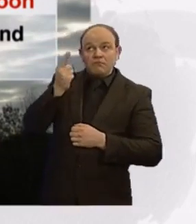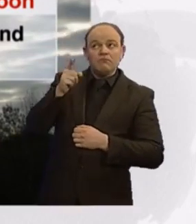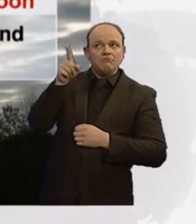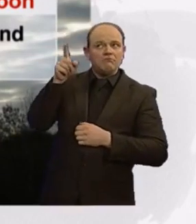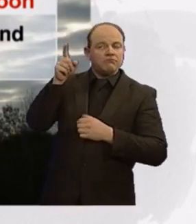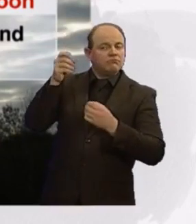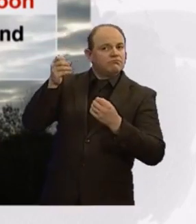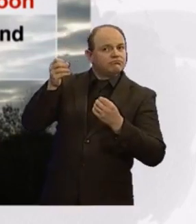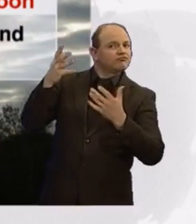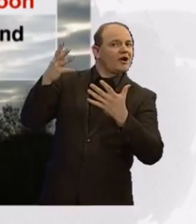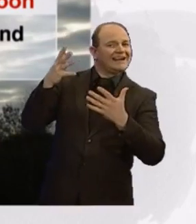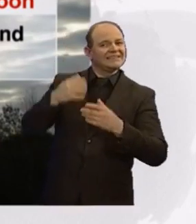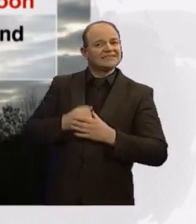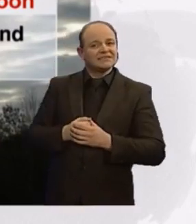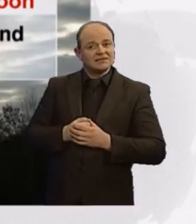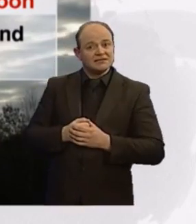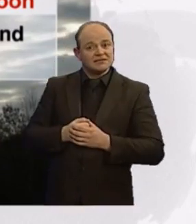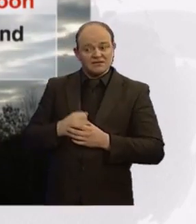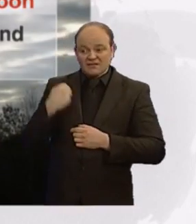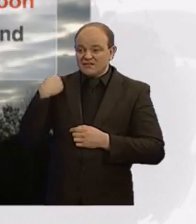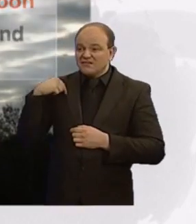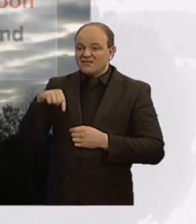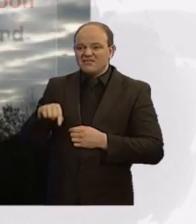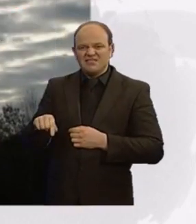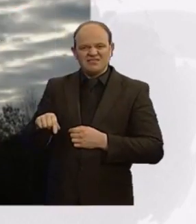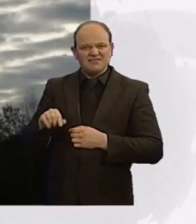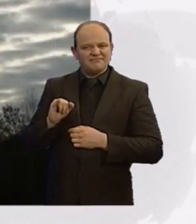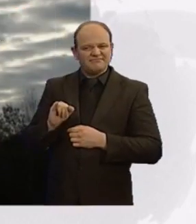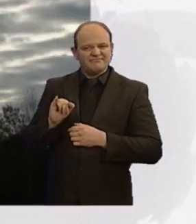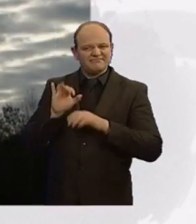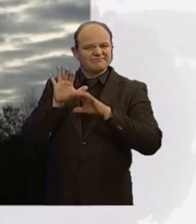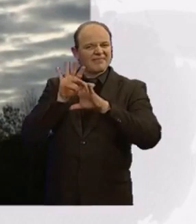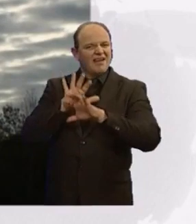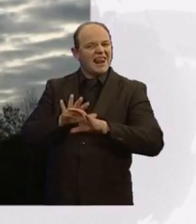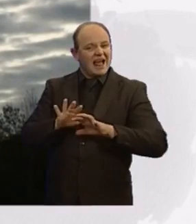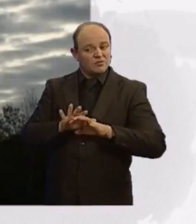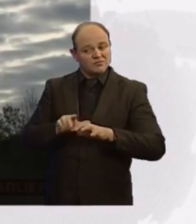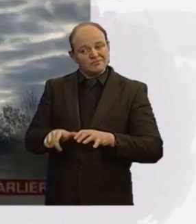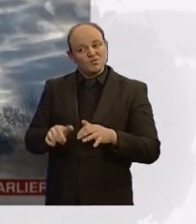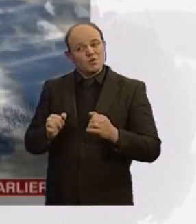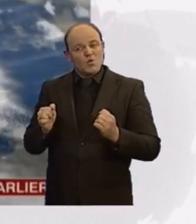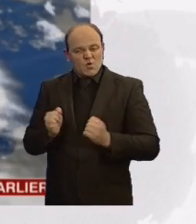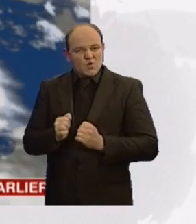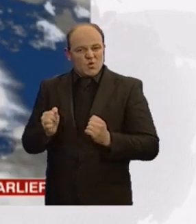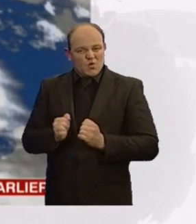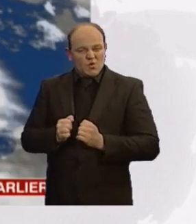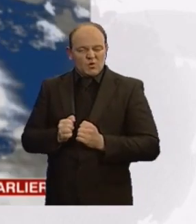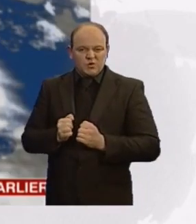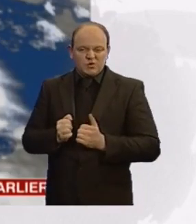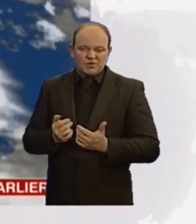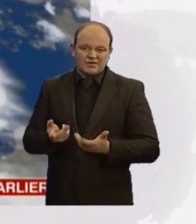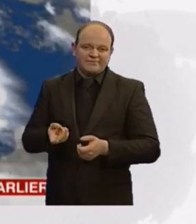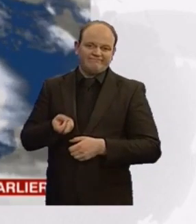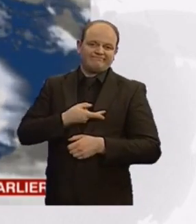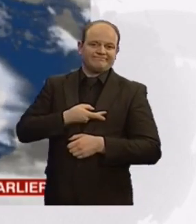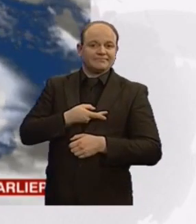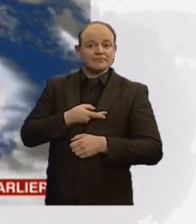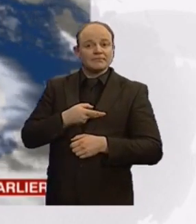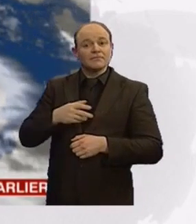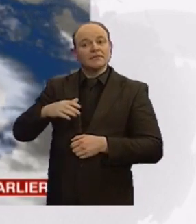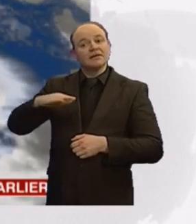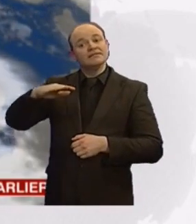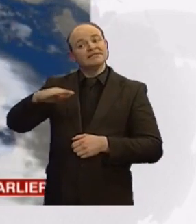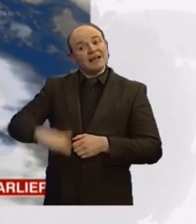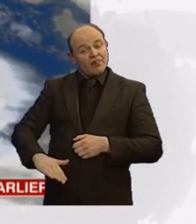around. But on the whole, cloudier than the last few days, still mainly dry, but it is feeling cooler, if not colder, especially across southern areas and a